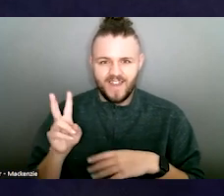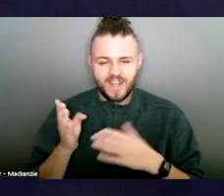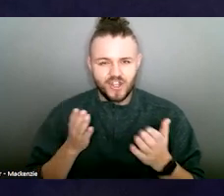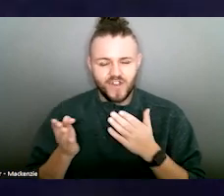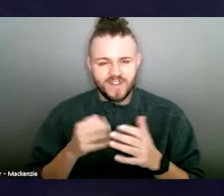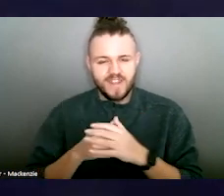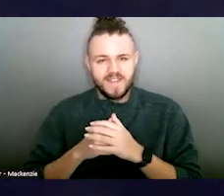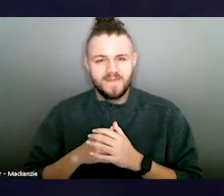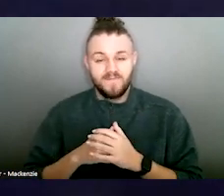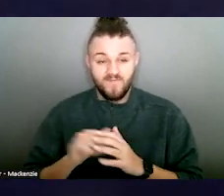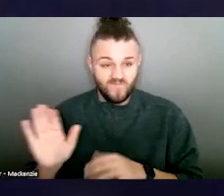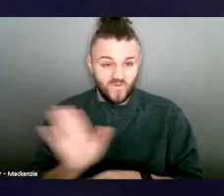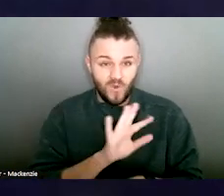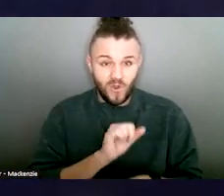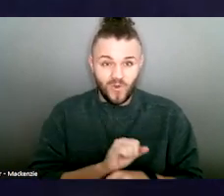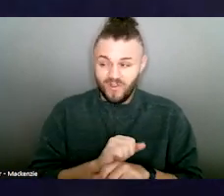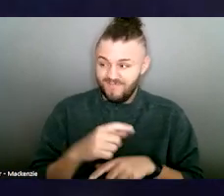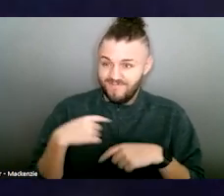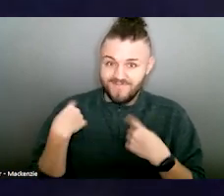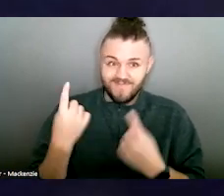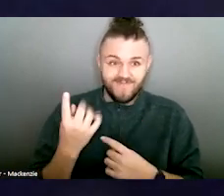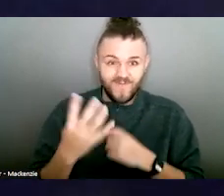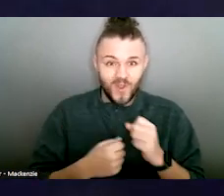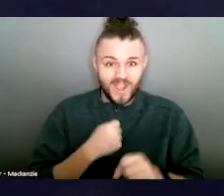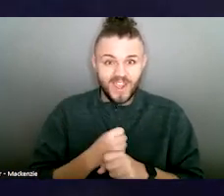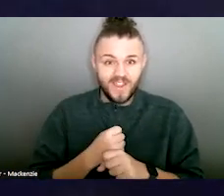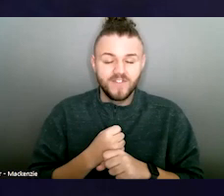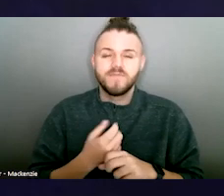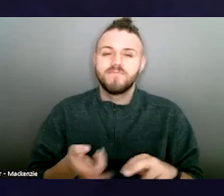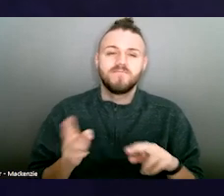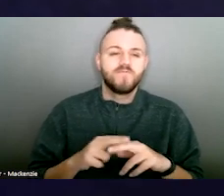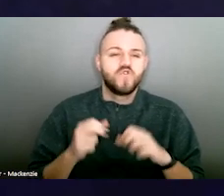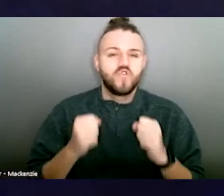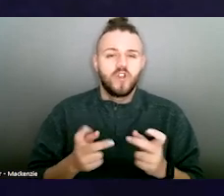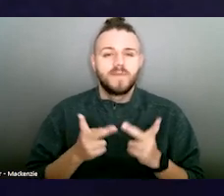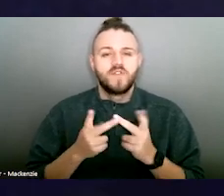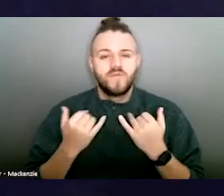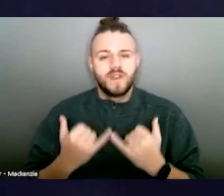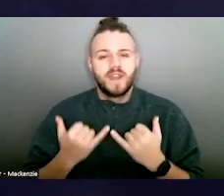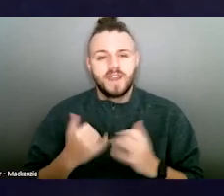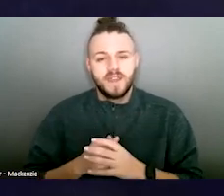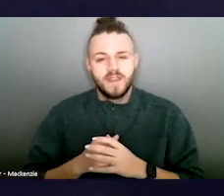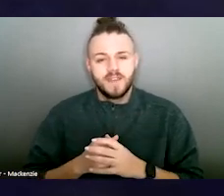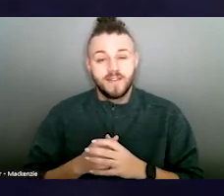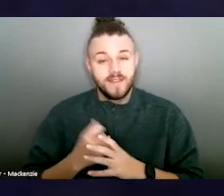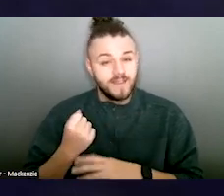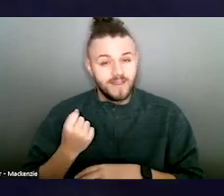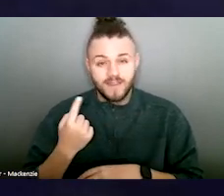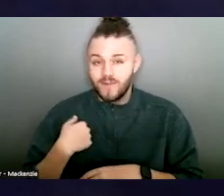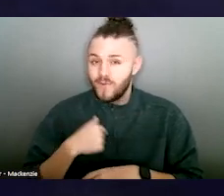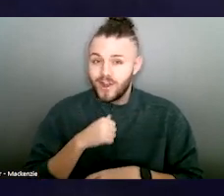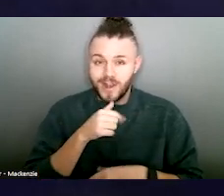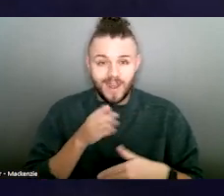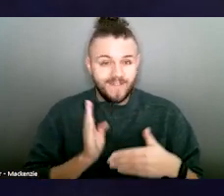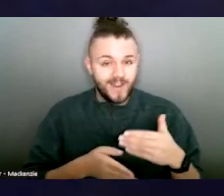your work, because of all of our work over the last three years, we're in a much stronger position today. We're but we're not at